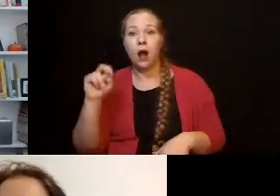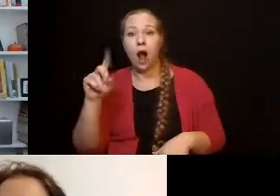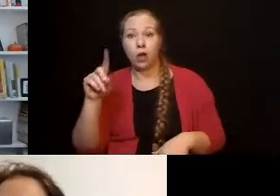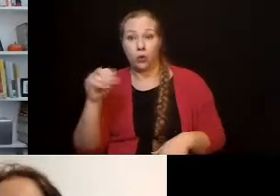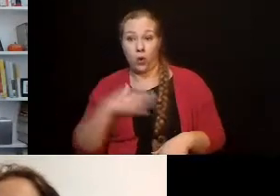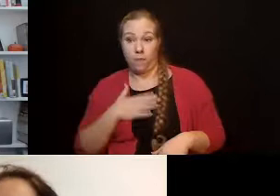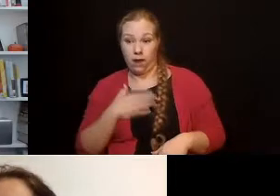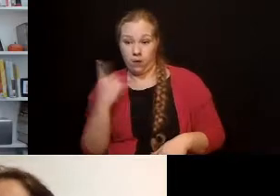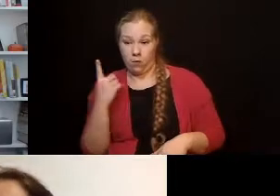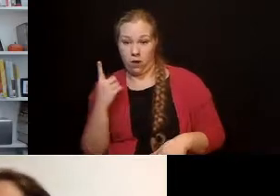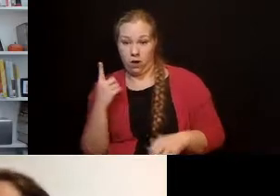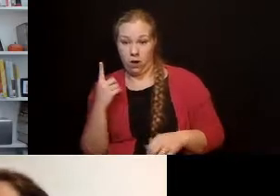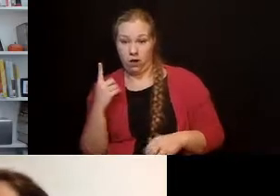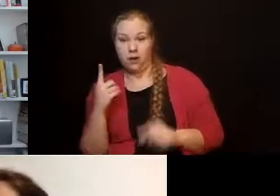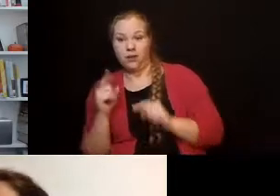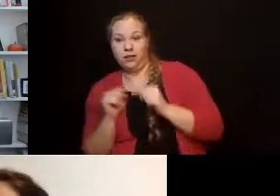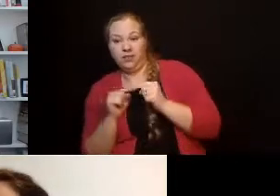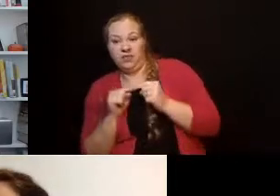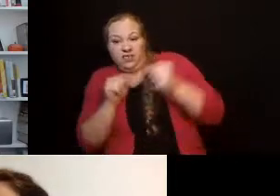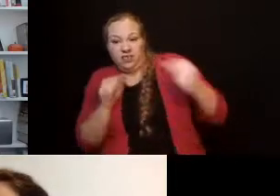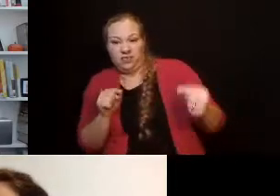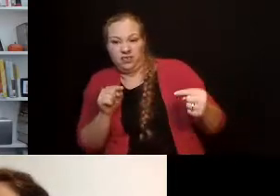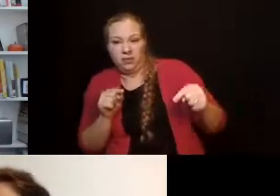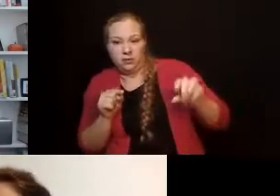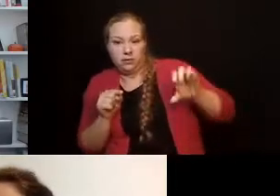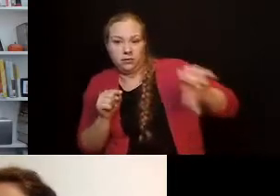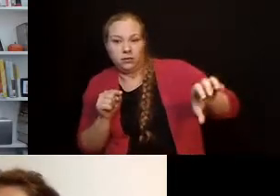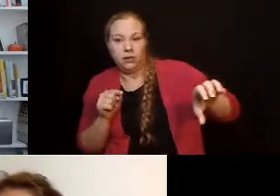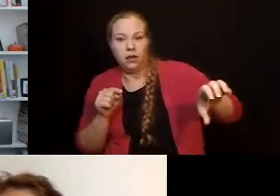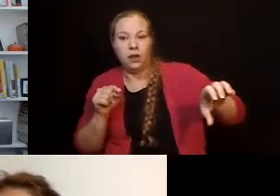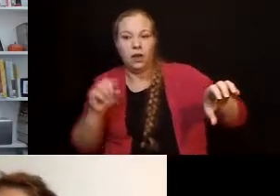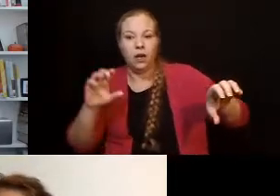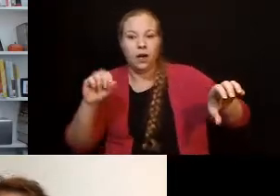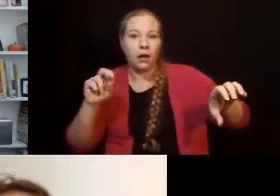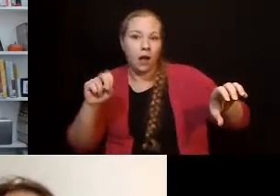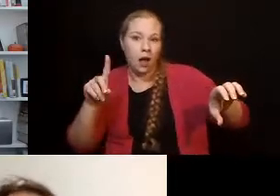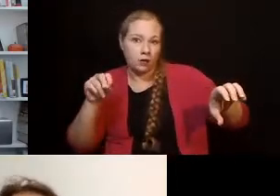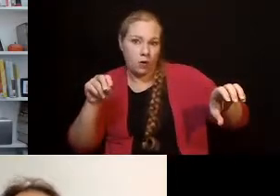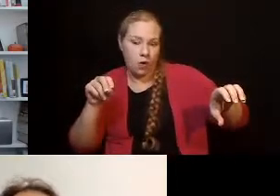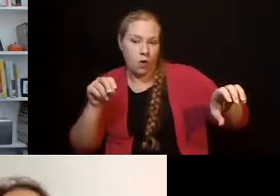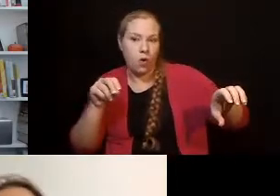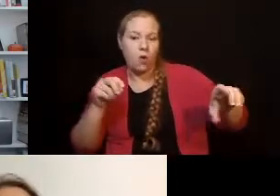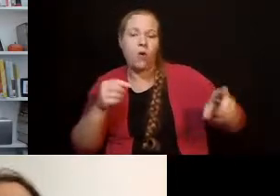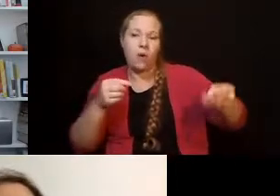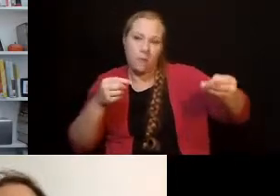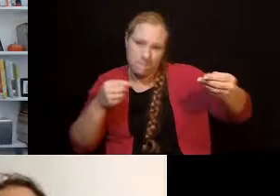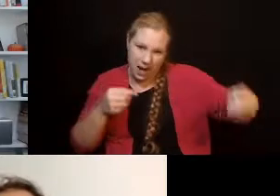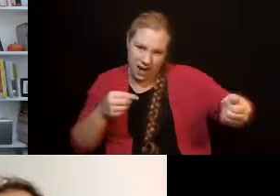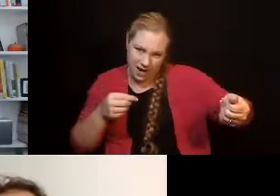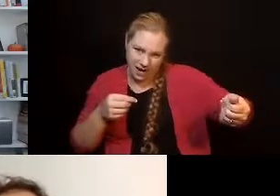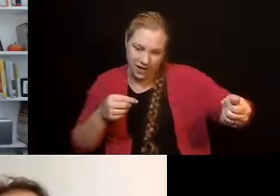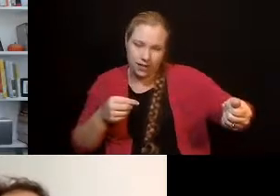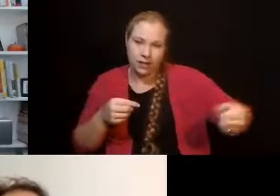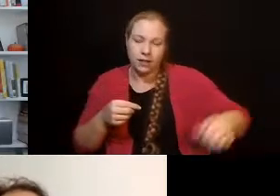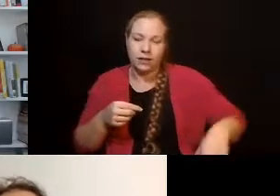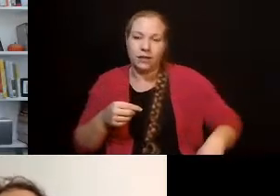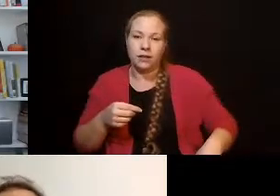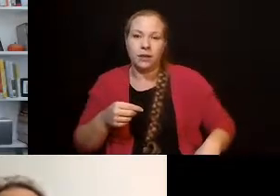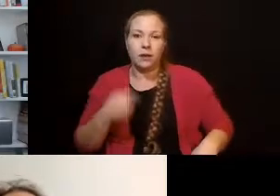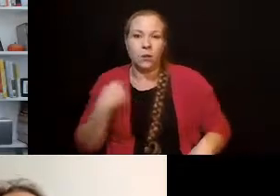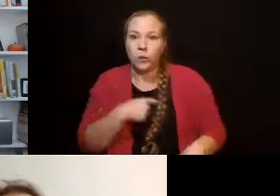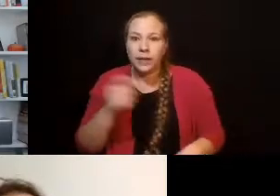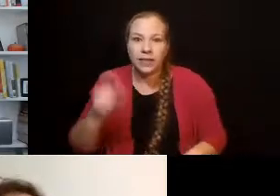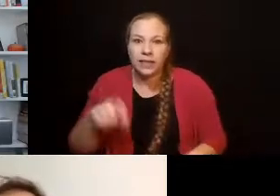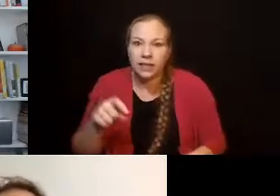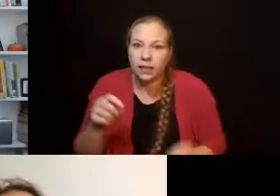And I didn't know what I was going to do with it. Jesse surely couldn't live on his own, right? But Lord, we needed more space